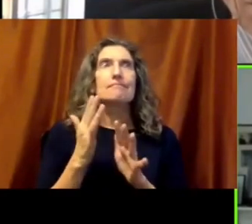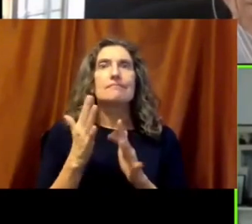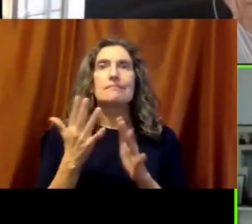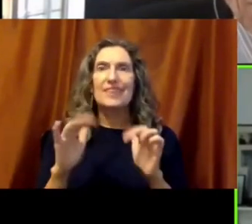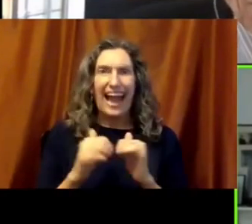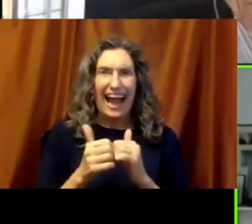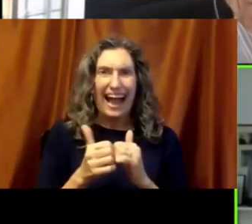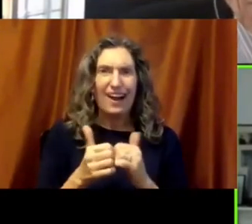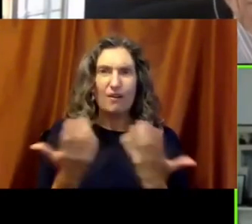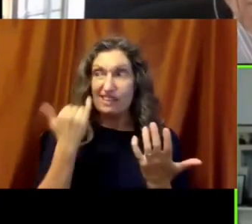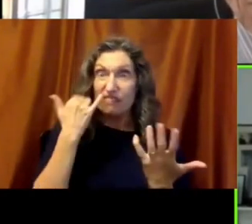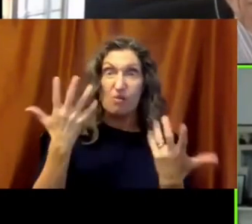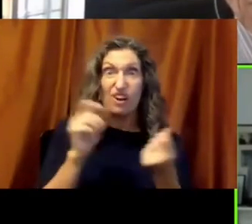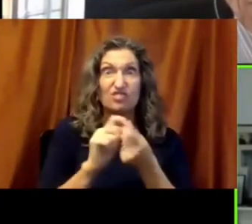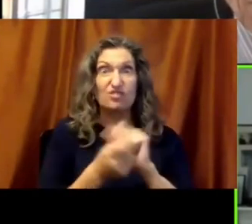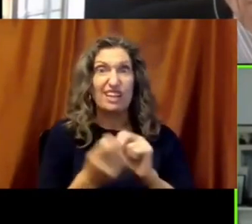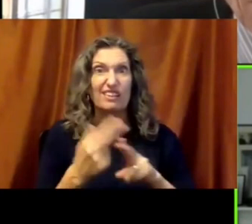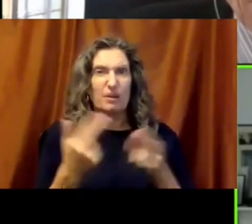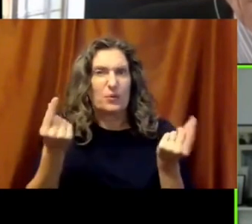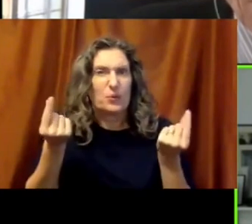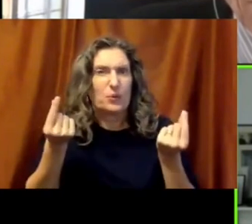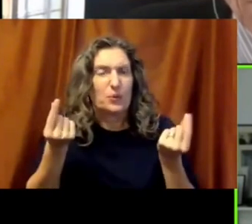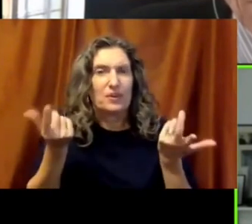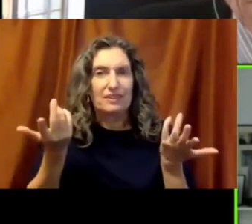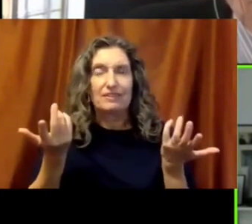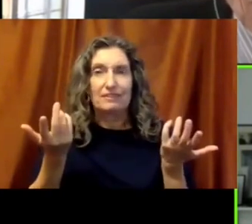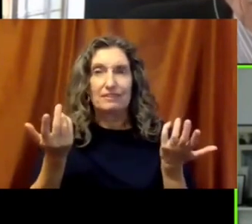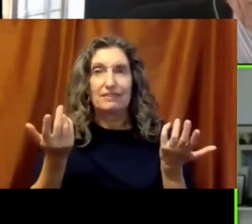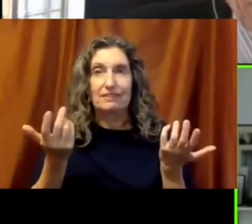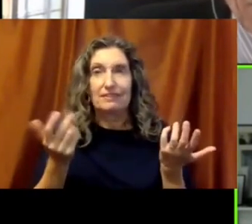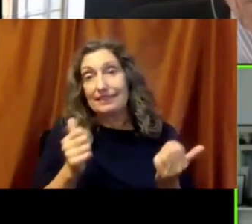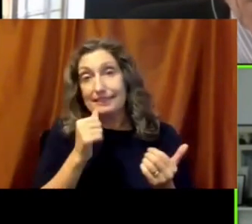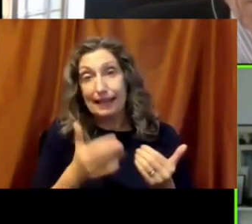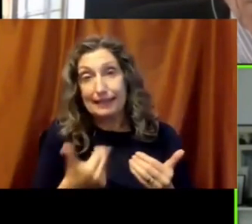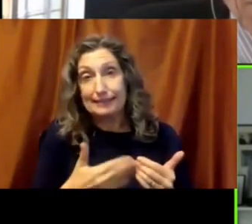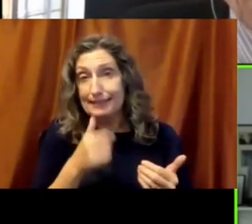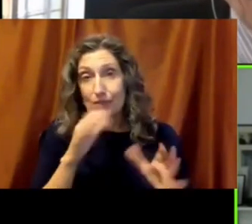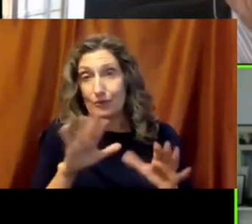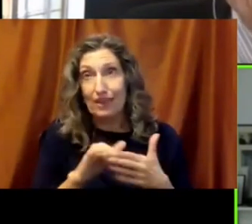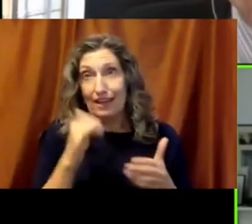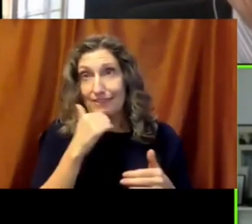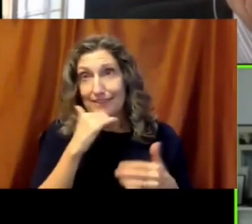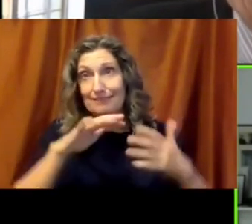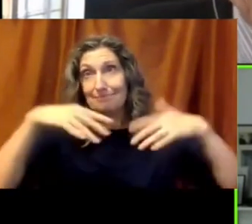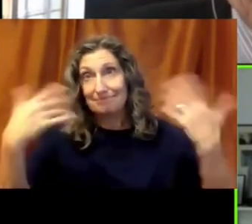how you go about changing the name of schools, which is not something that gets done every day.